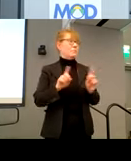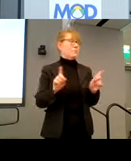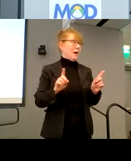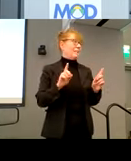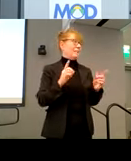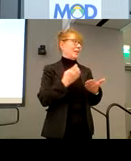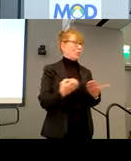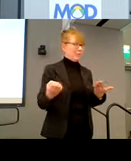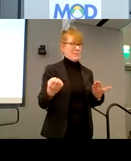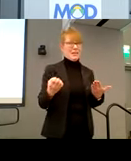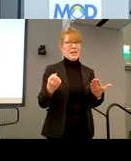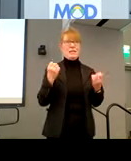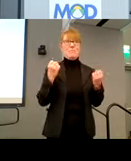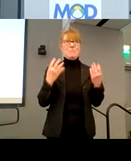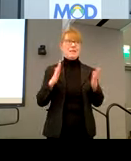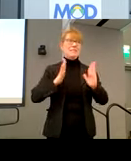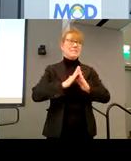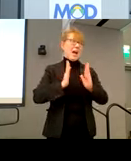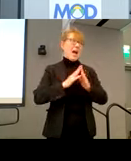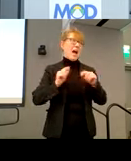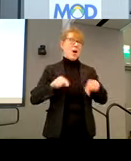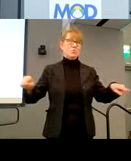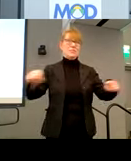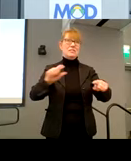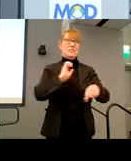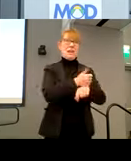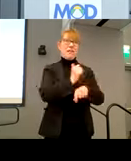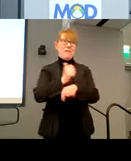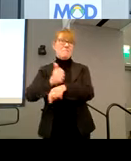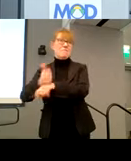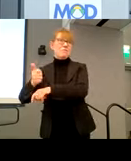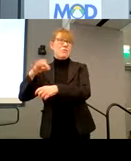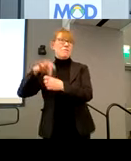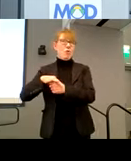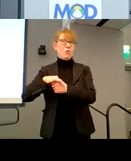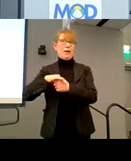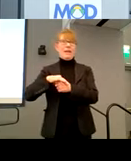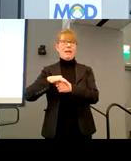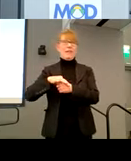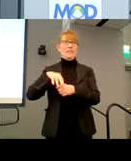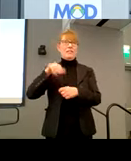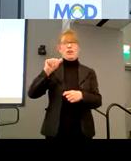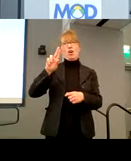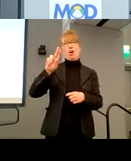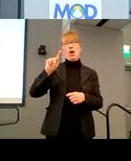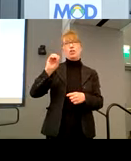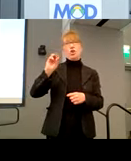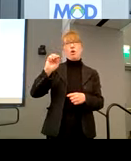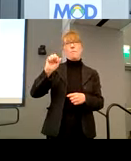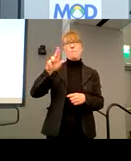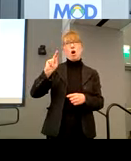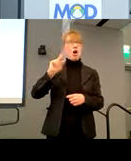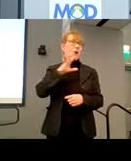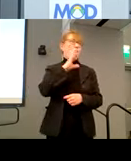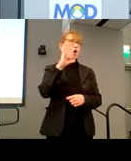the, uh, equipment that many towns still have for voting, the, uh, auto mark machines are getting old